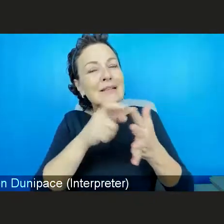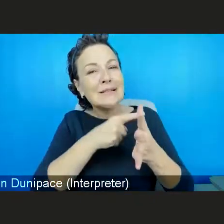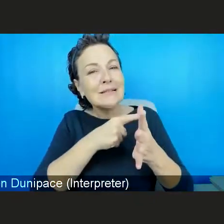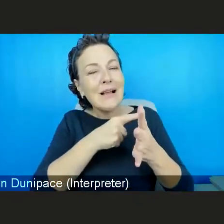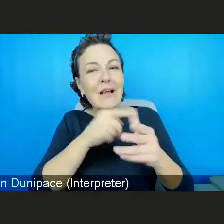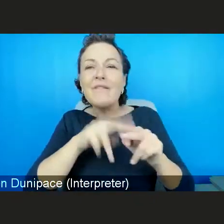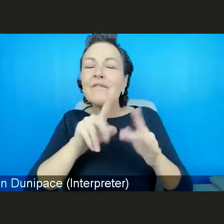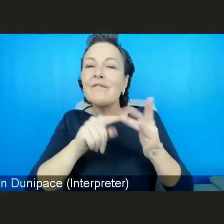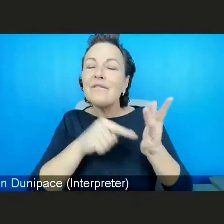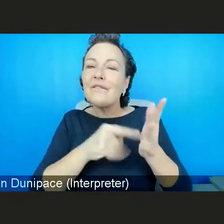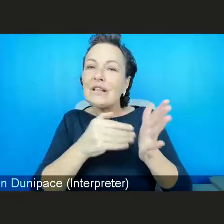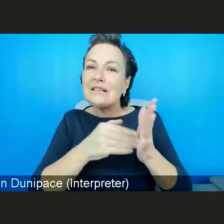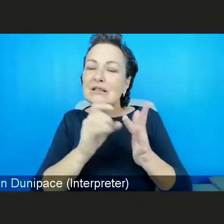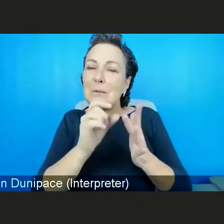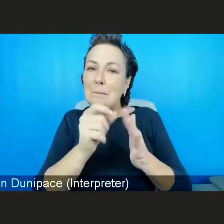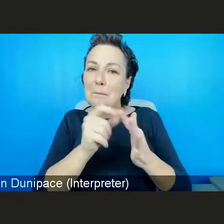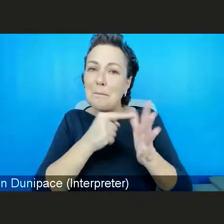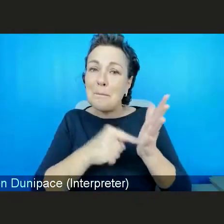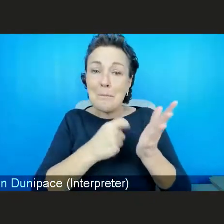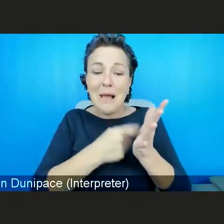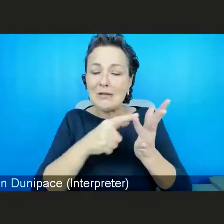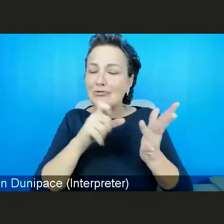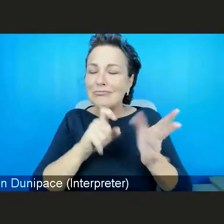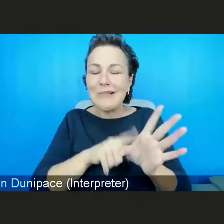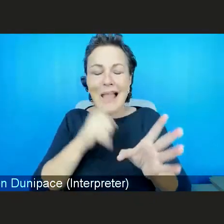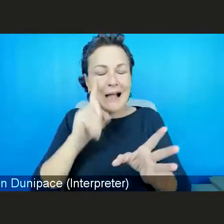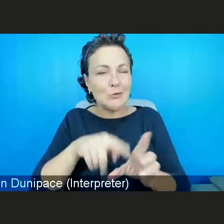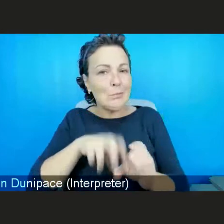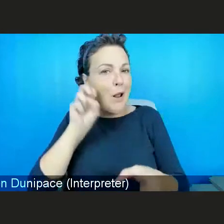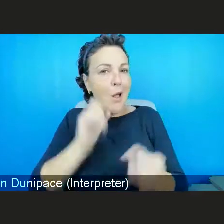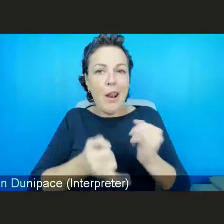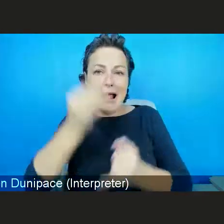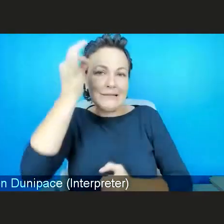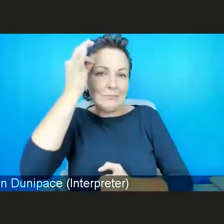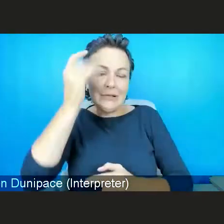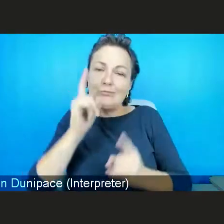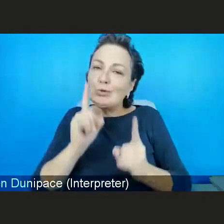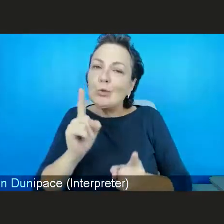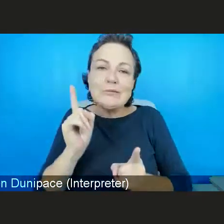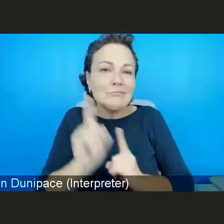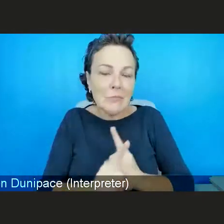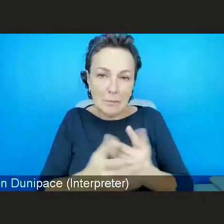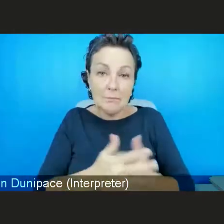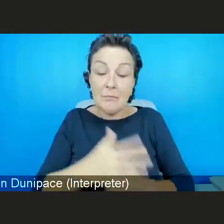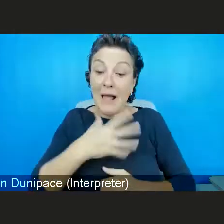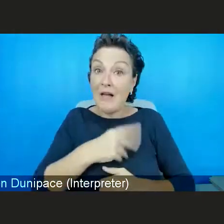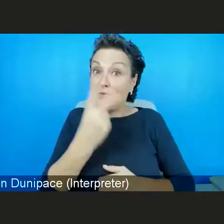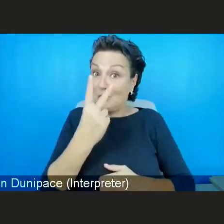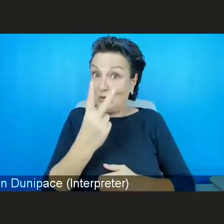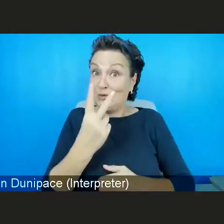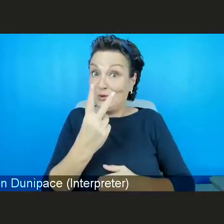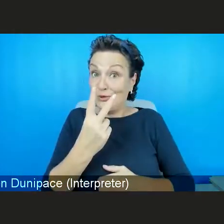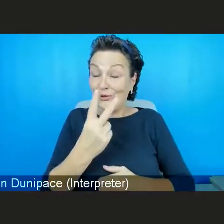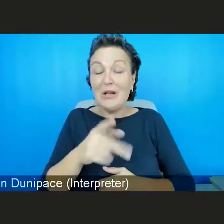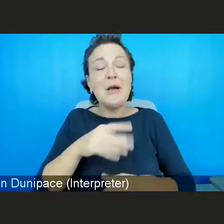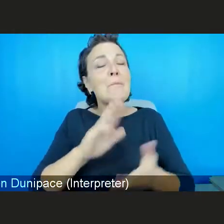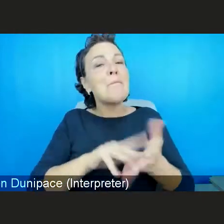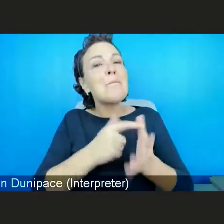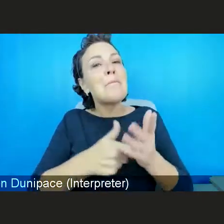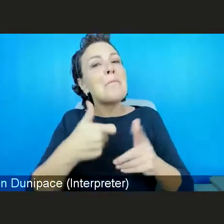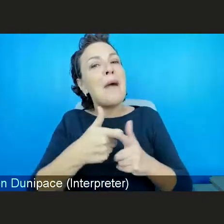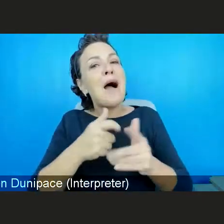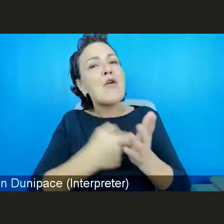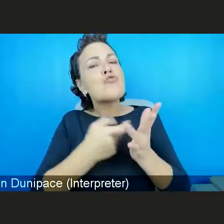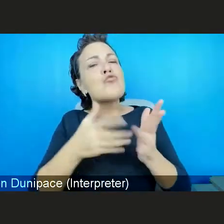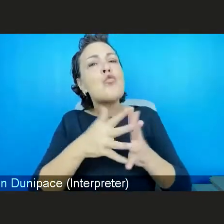she's unable to make it. So our two panellists that we have are Mark Rowland, the chief executive of the Mental Health